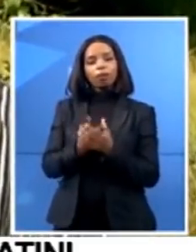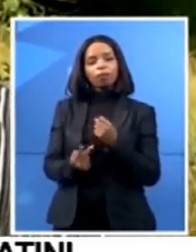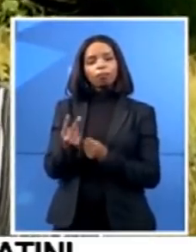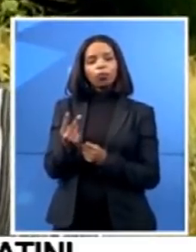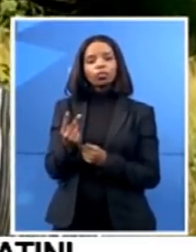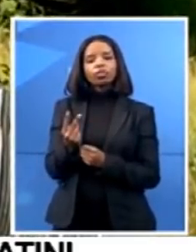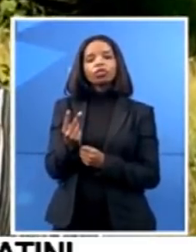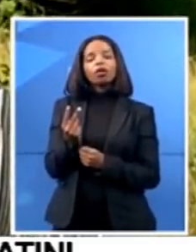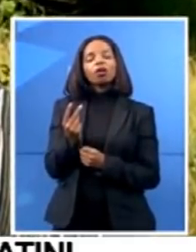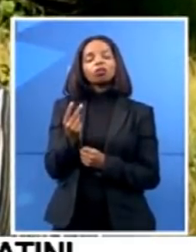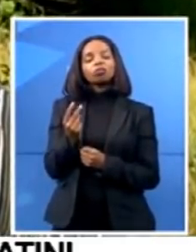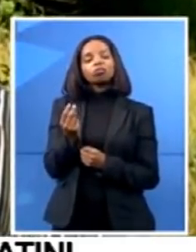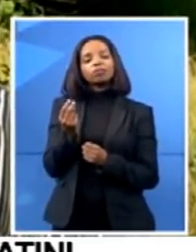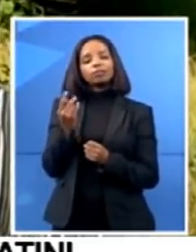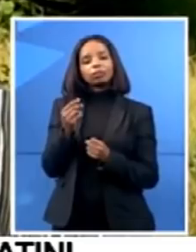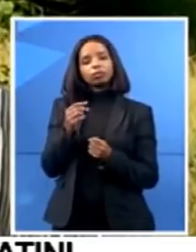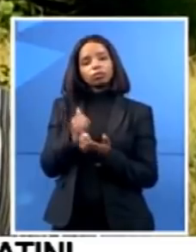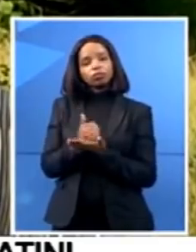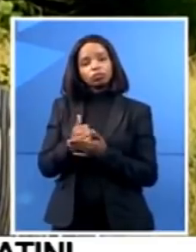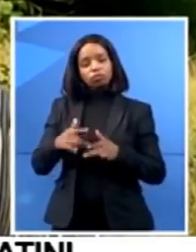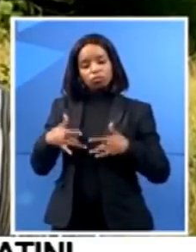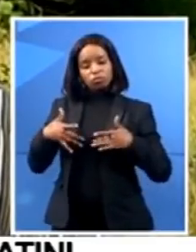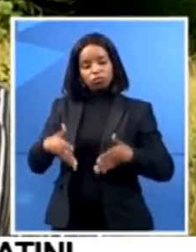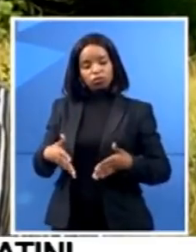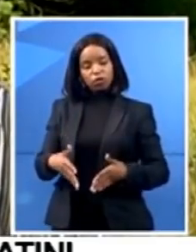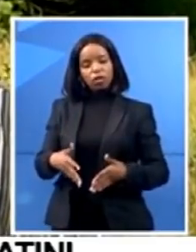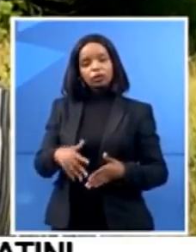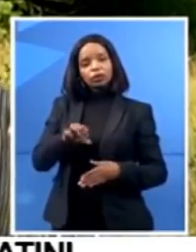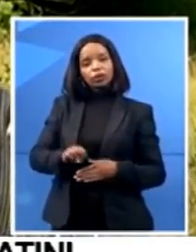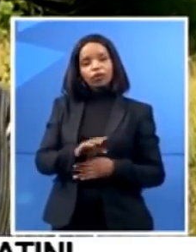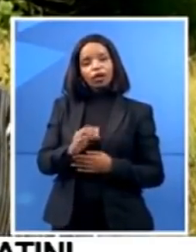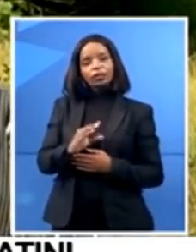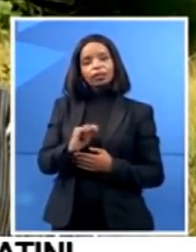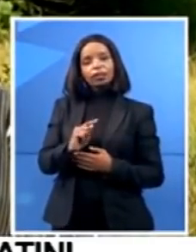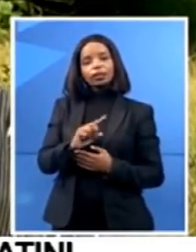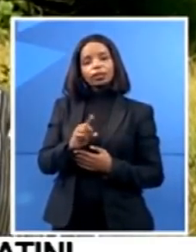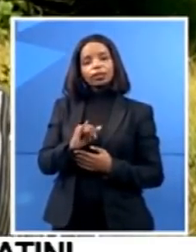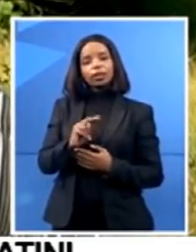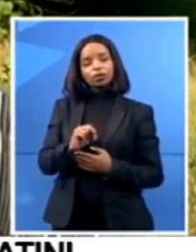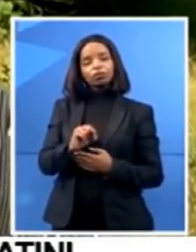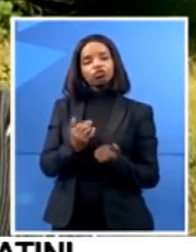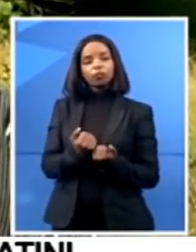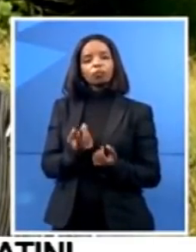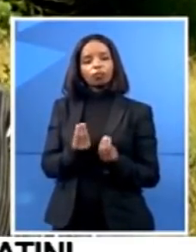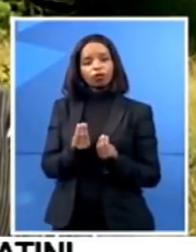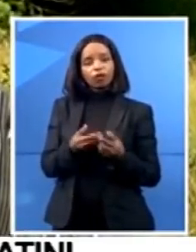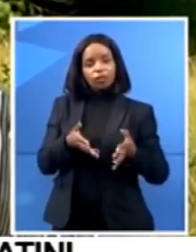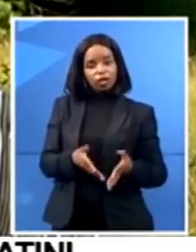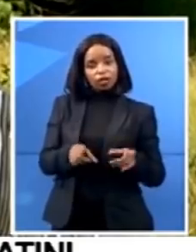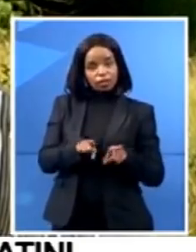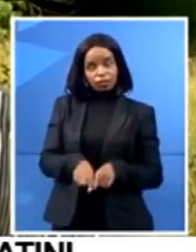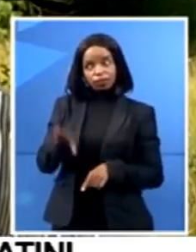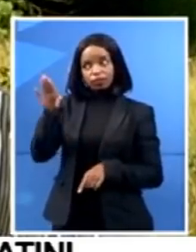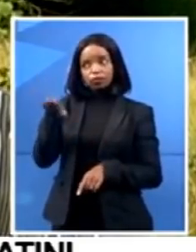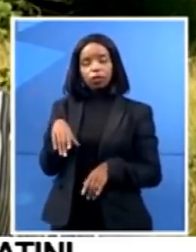Swaziland. And therefore, the payment grant system, unfortunately, is